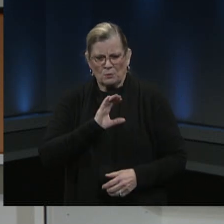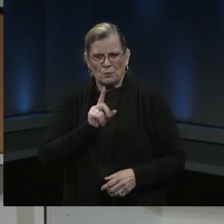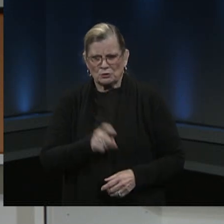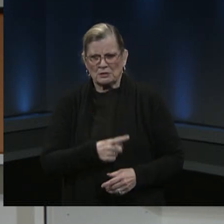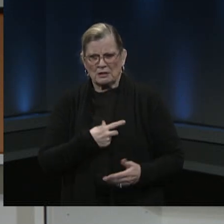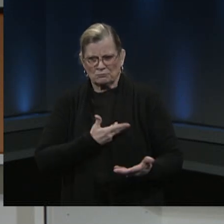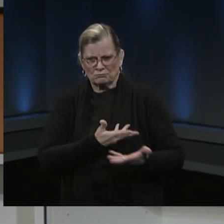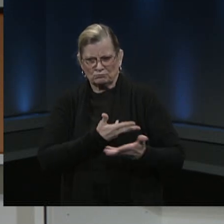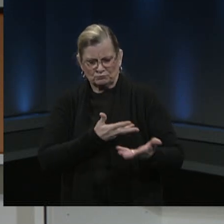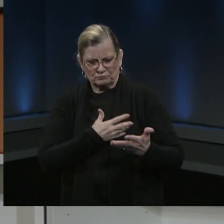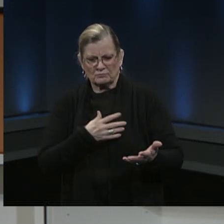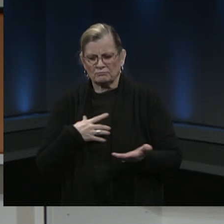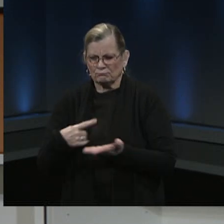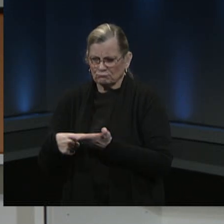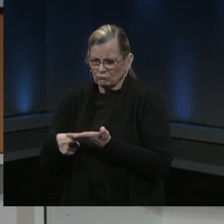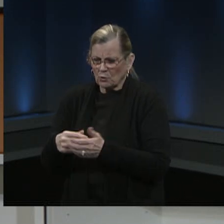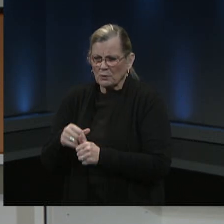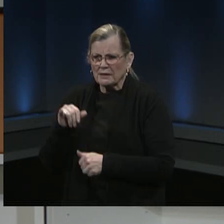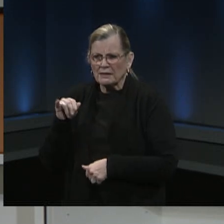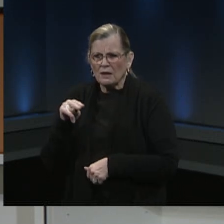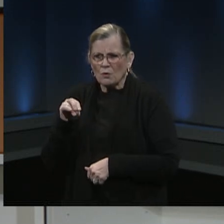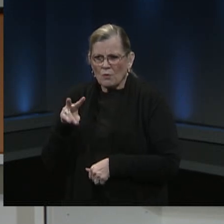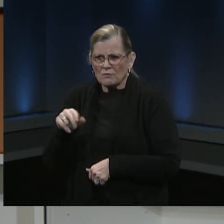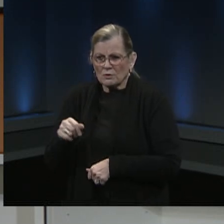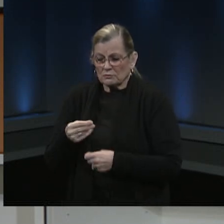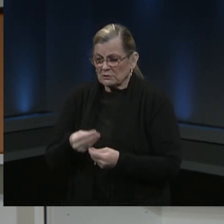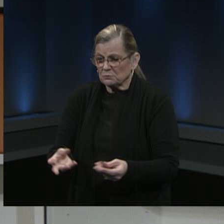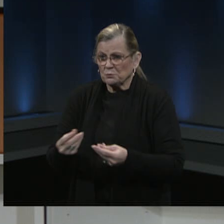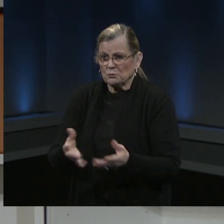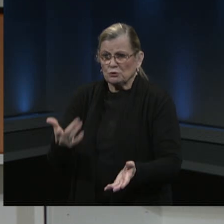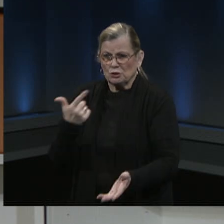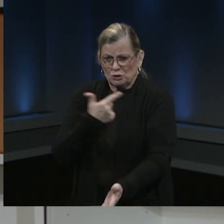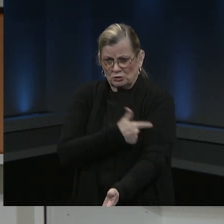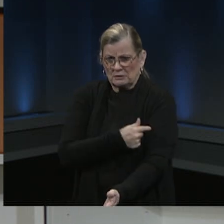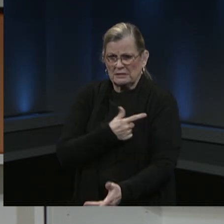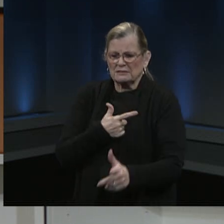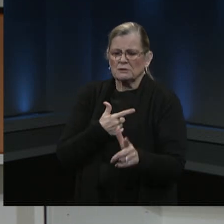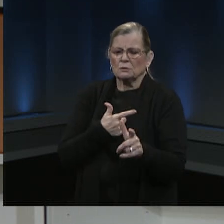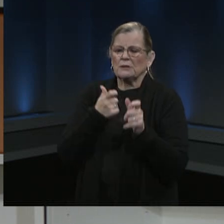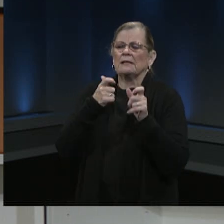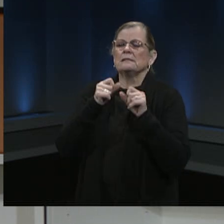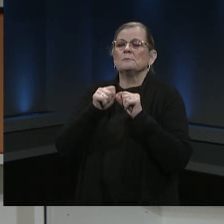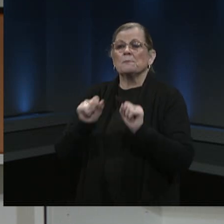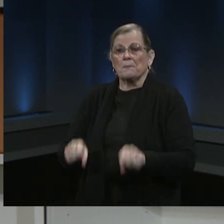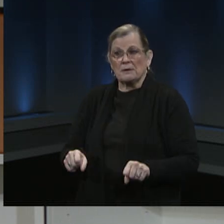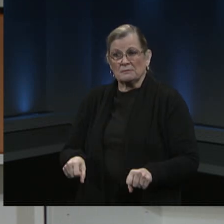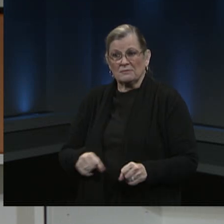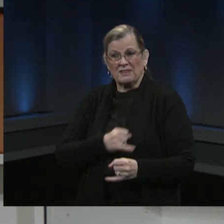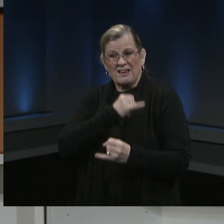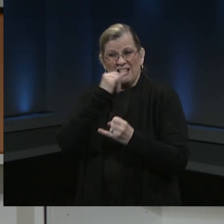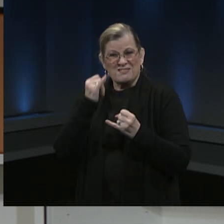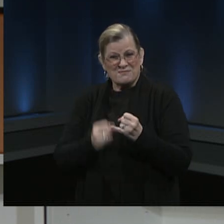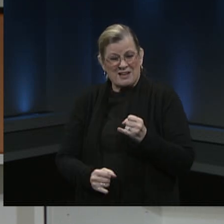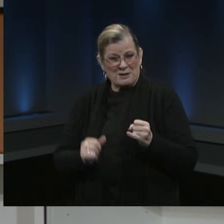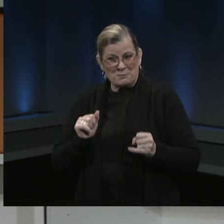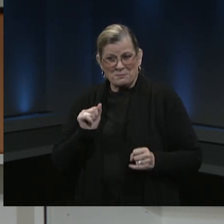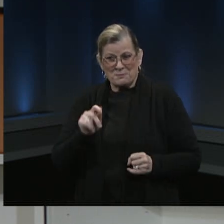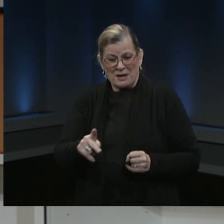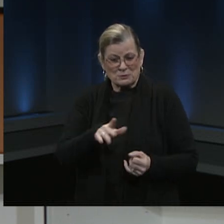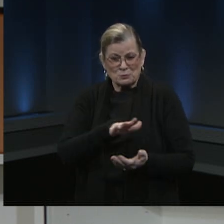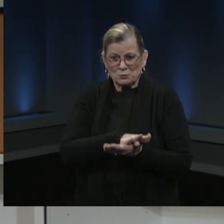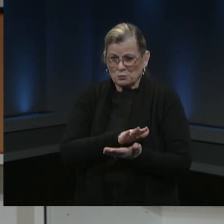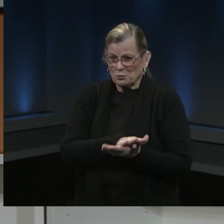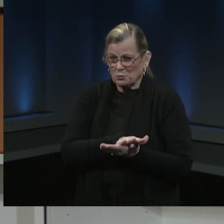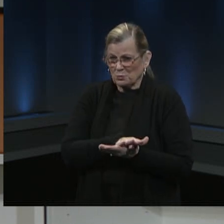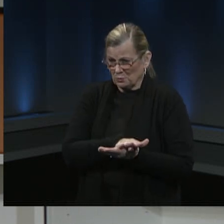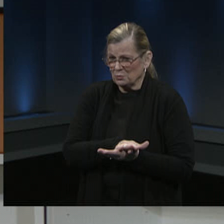vaccines can happen as quickly as possible. The final return to school dates is something that I'm